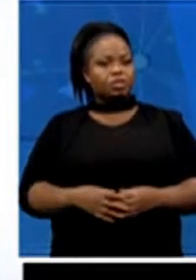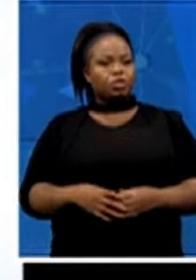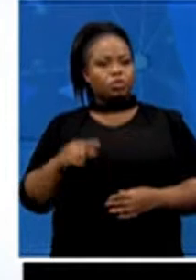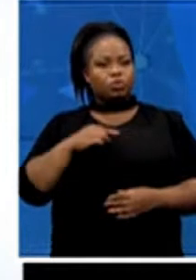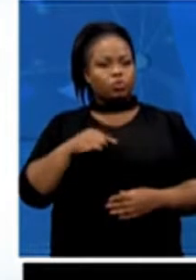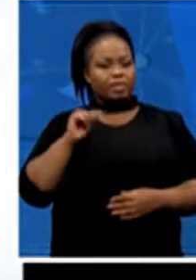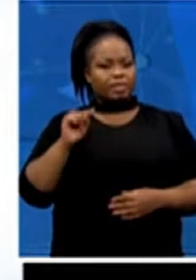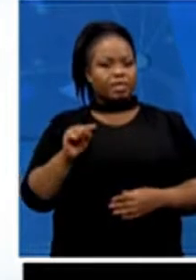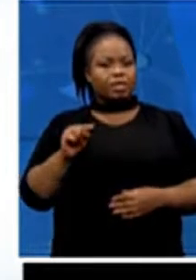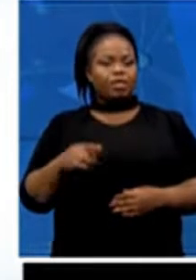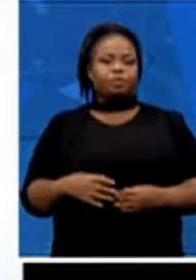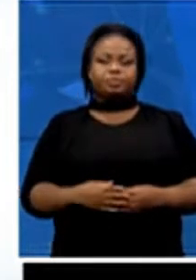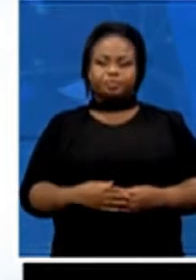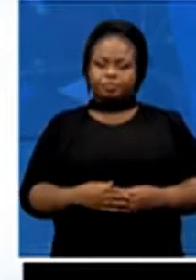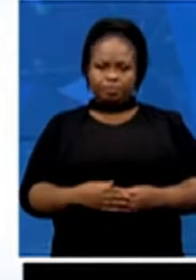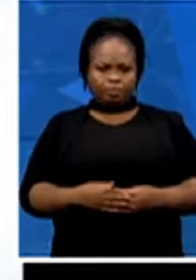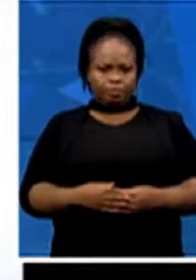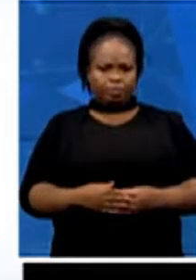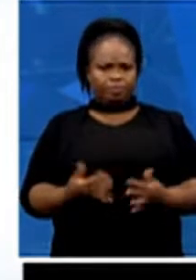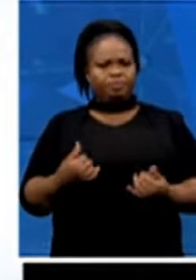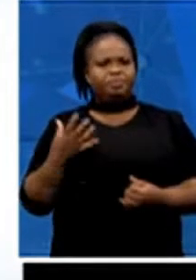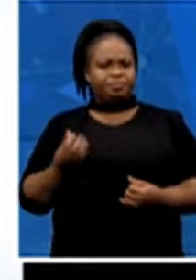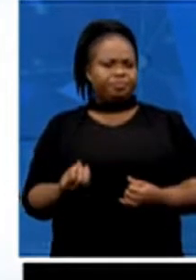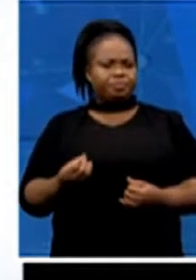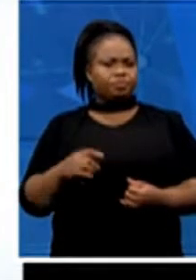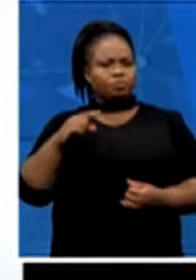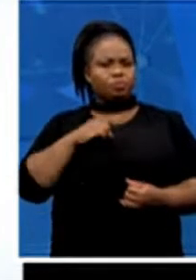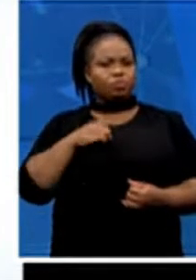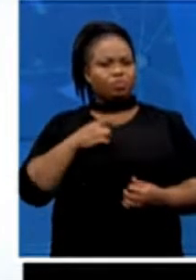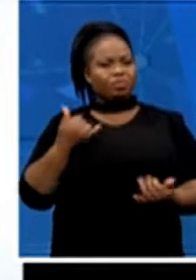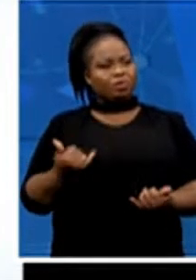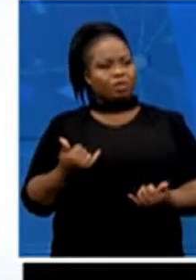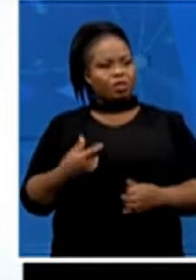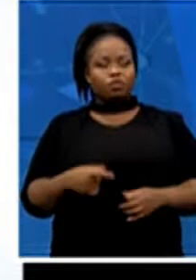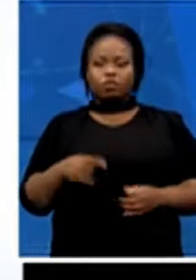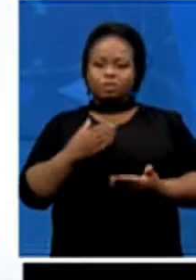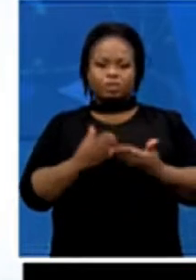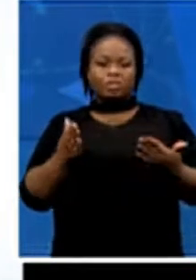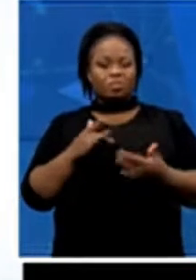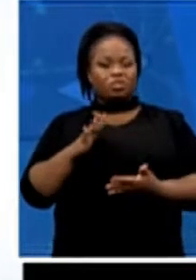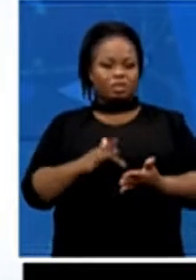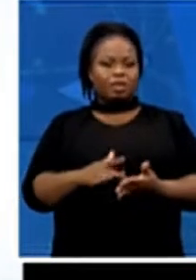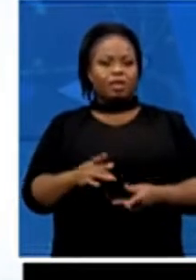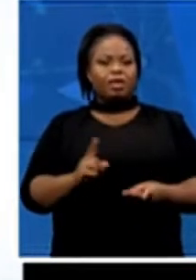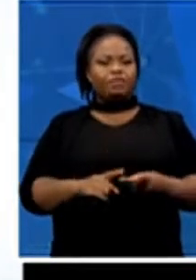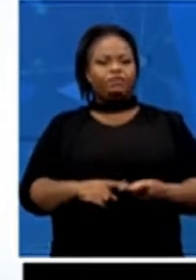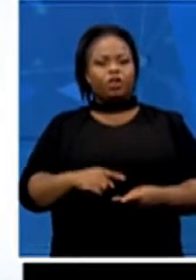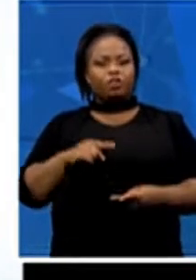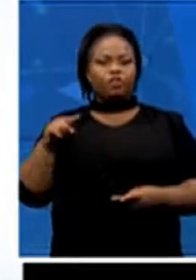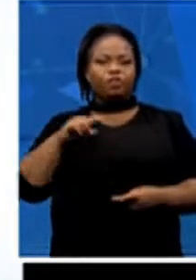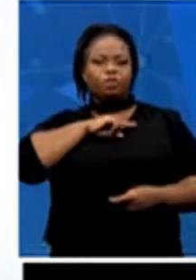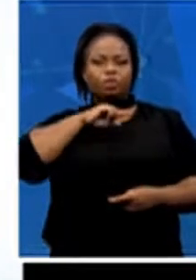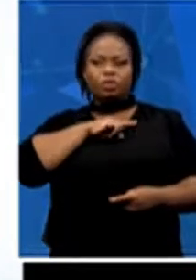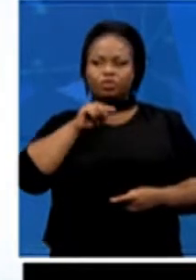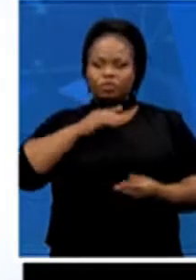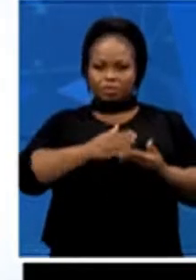having to catch taxis, et cetera, in comparison to many of the white kids whose parents actually were able